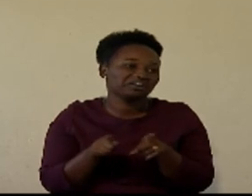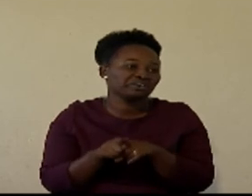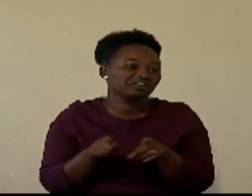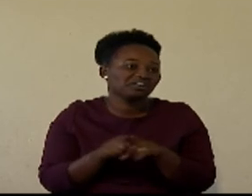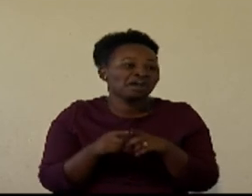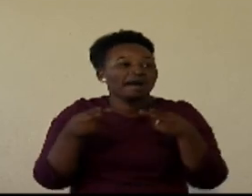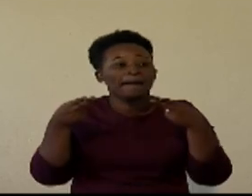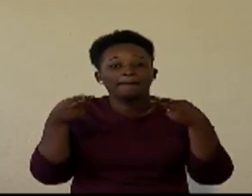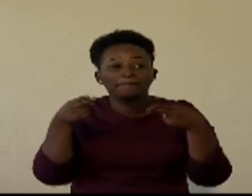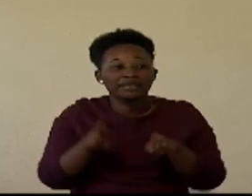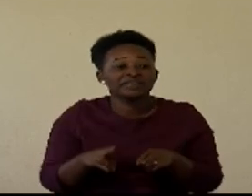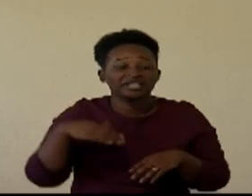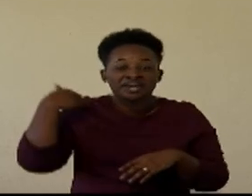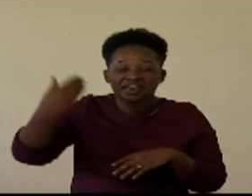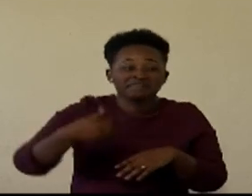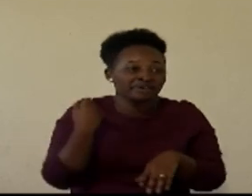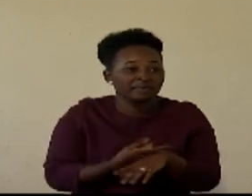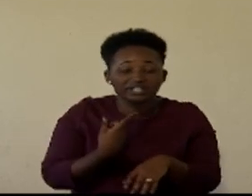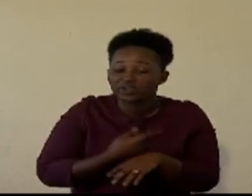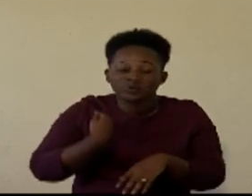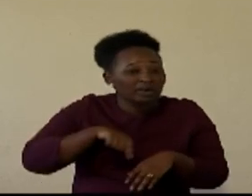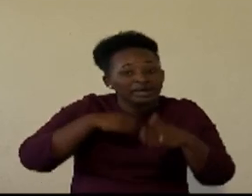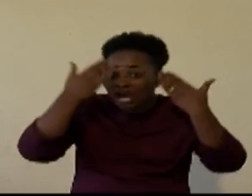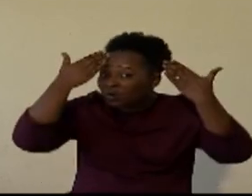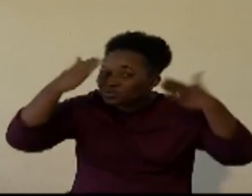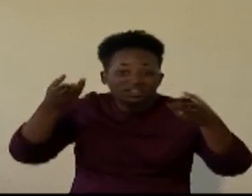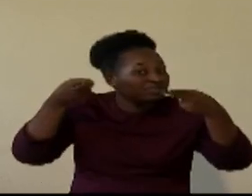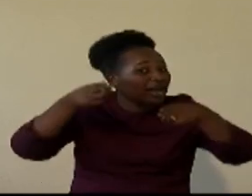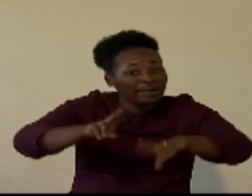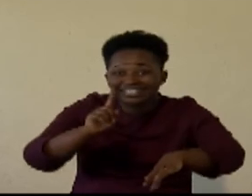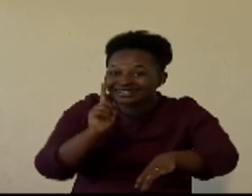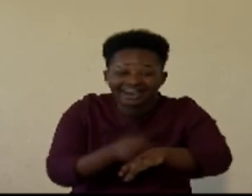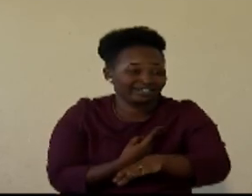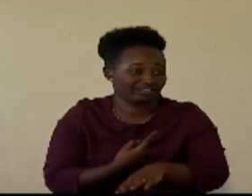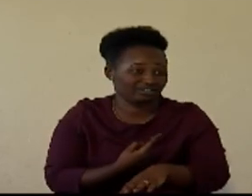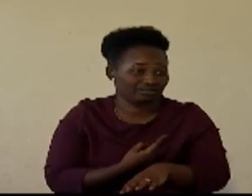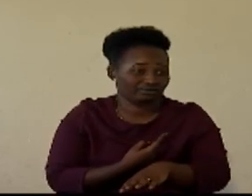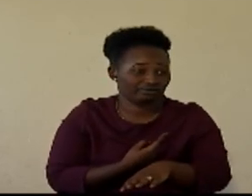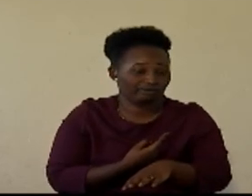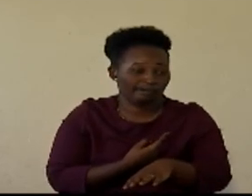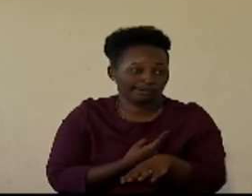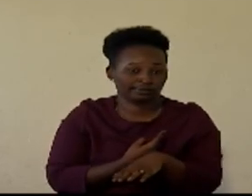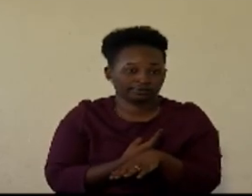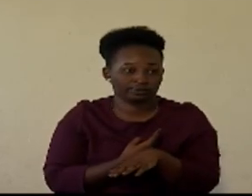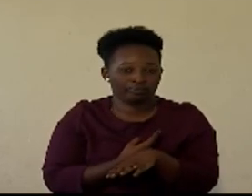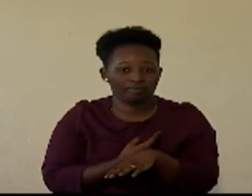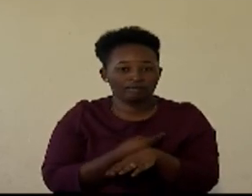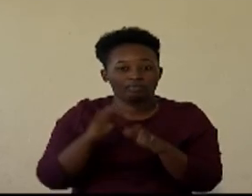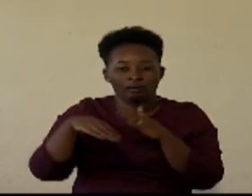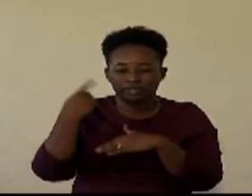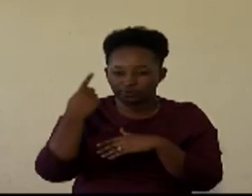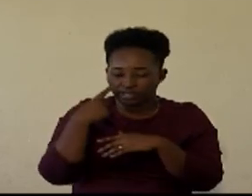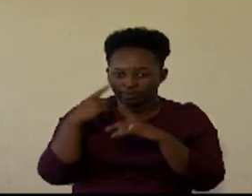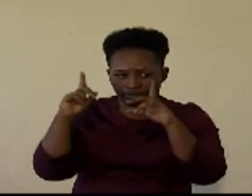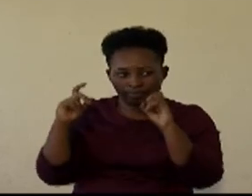happening every minute so we don't know when it will show up which takes us to these two images